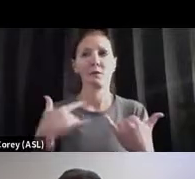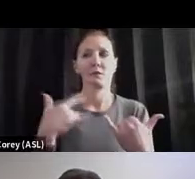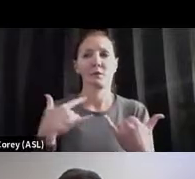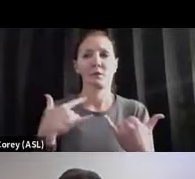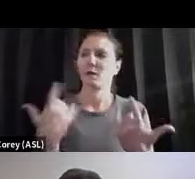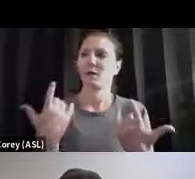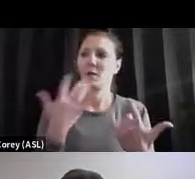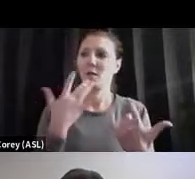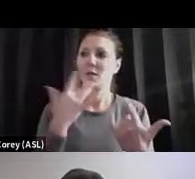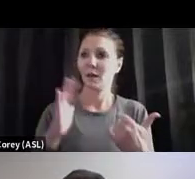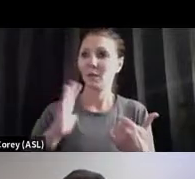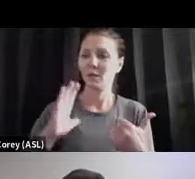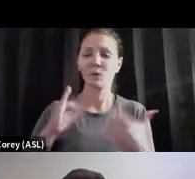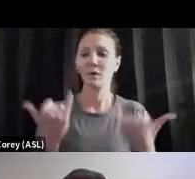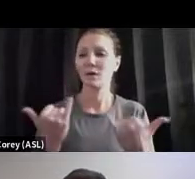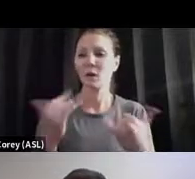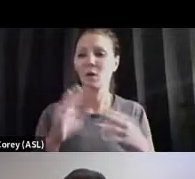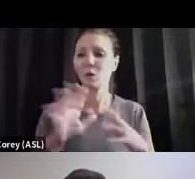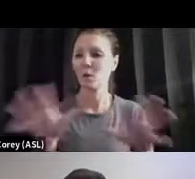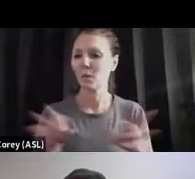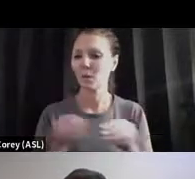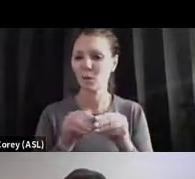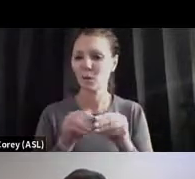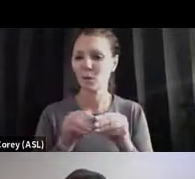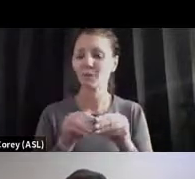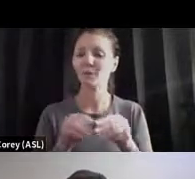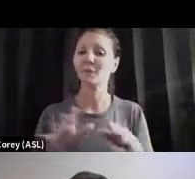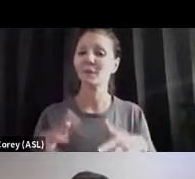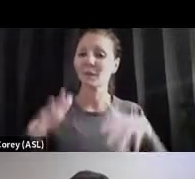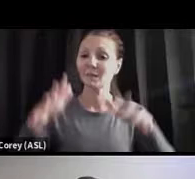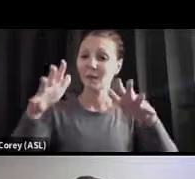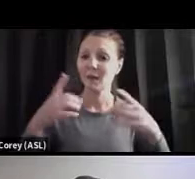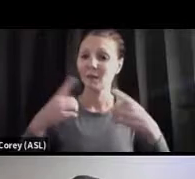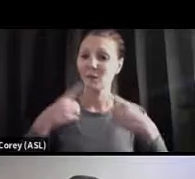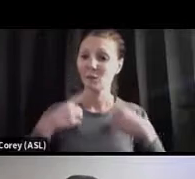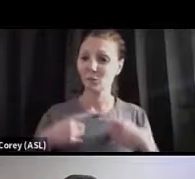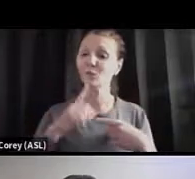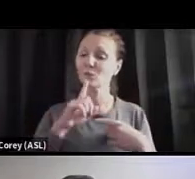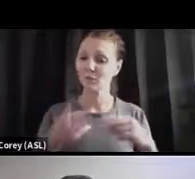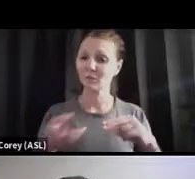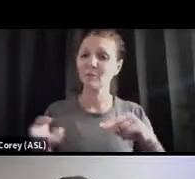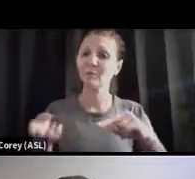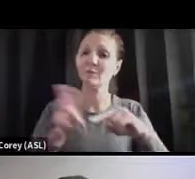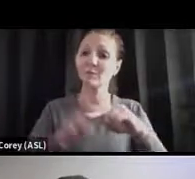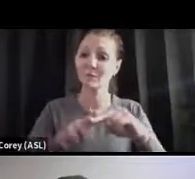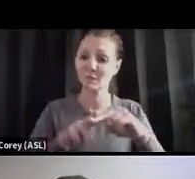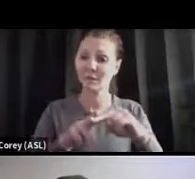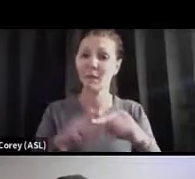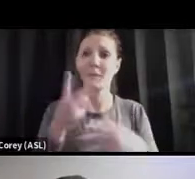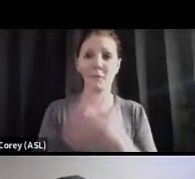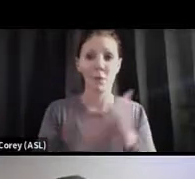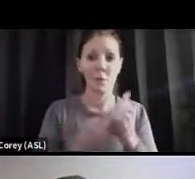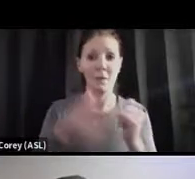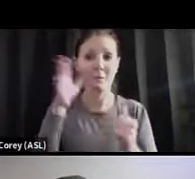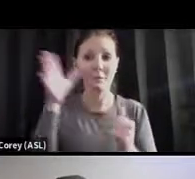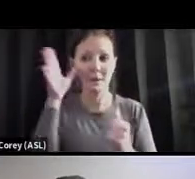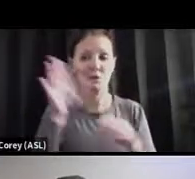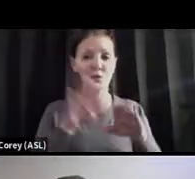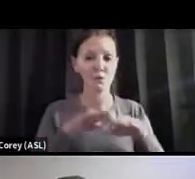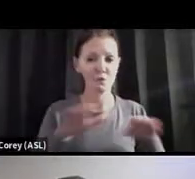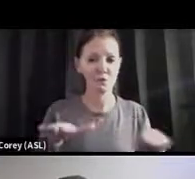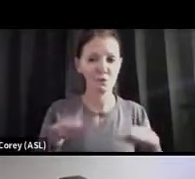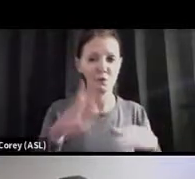Anxiety and depression, as we noted the last time we were here in August, are really on the rise, both in parents and in children.